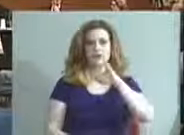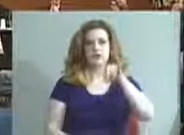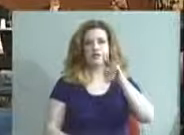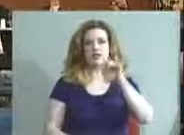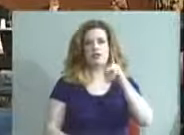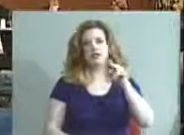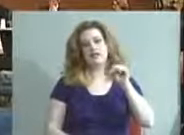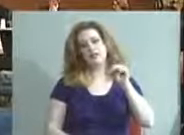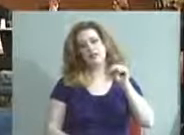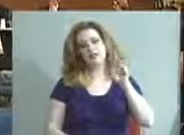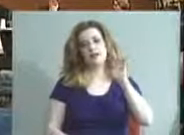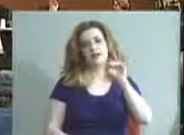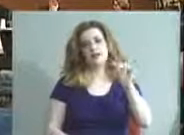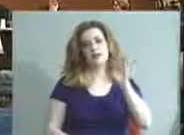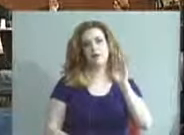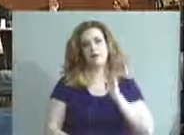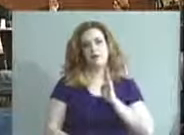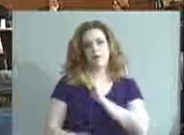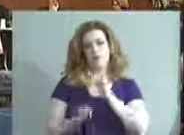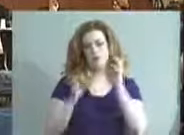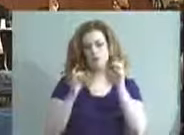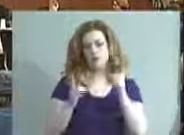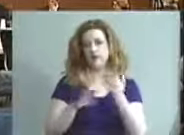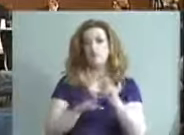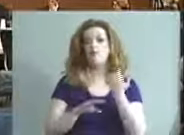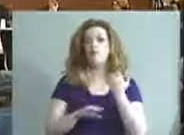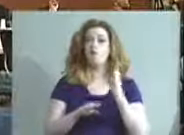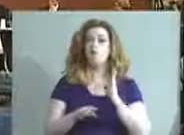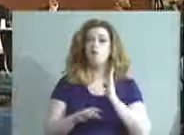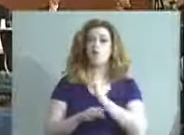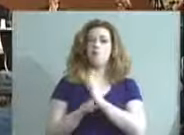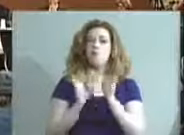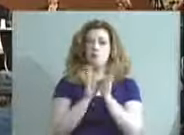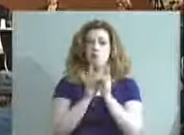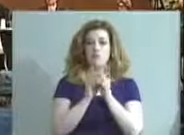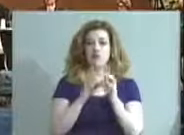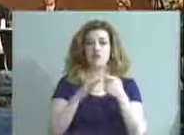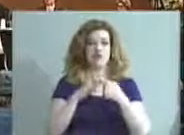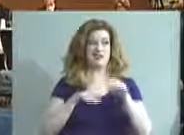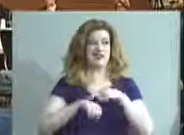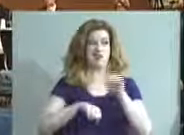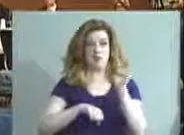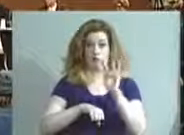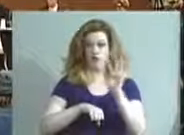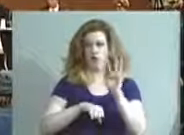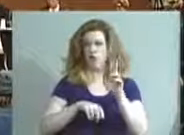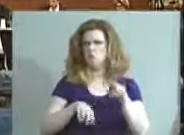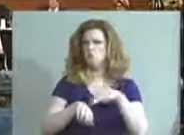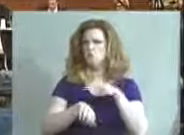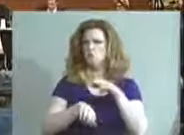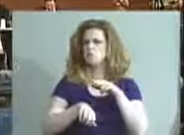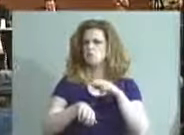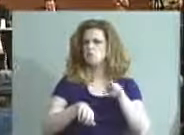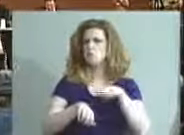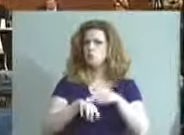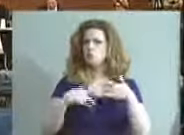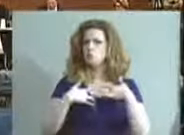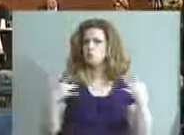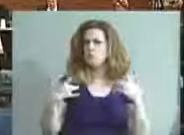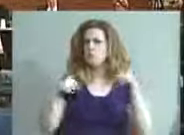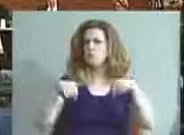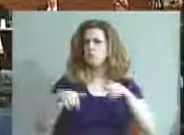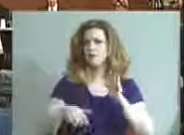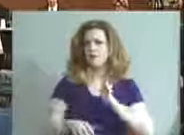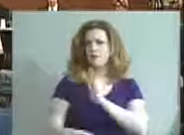Education. Before the board meeting starting at 4 o'clock as is the normal start time for this